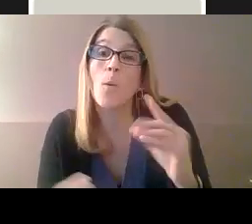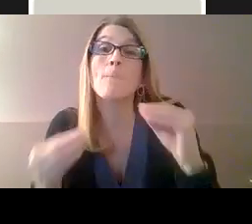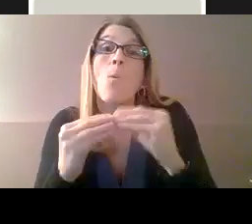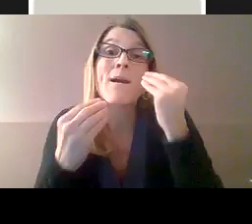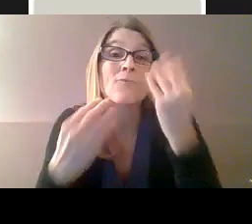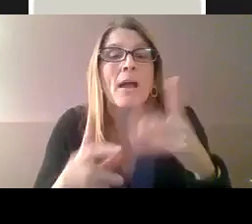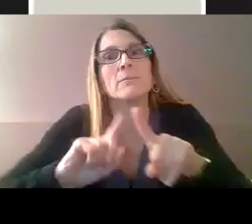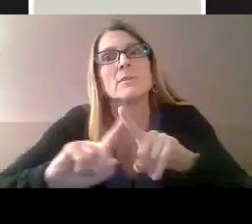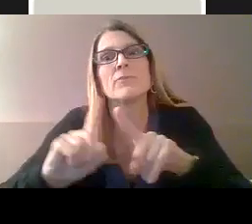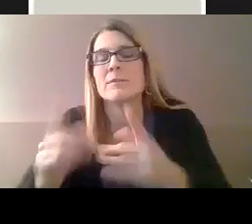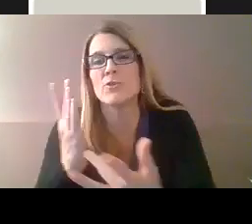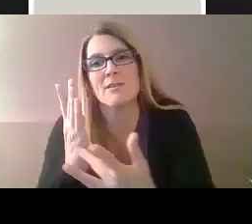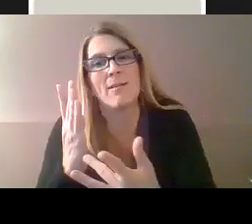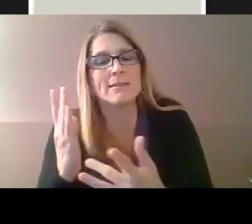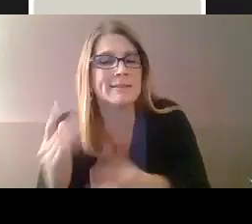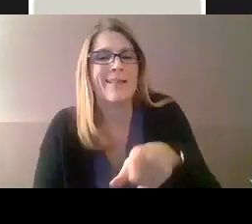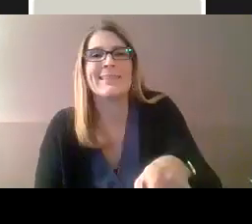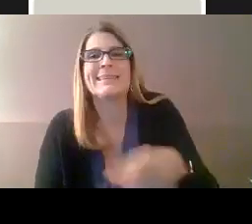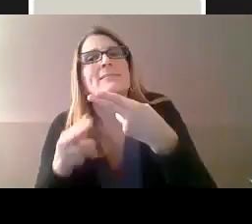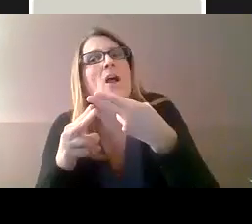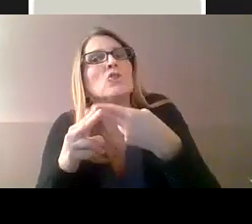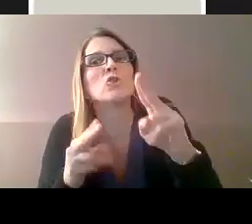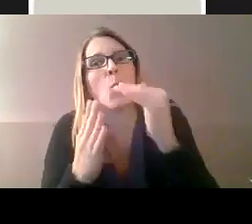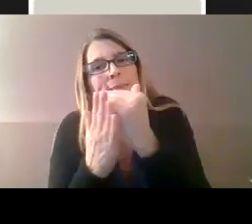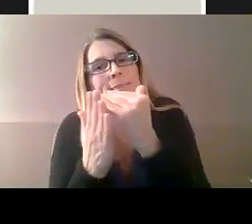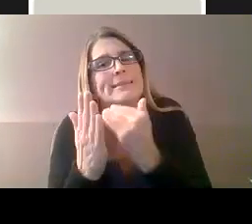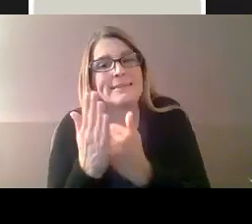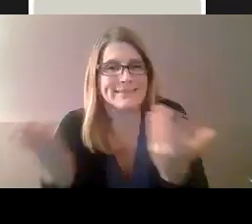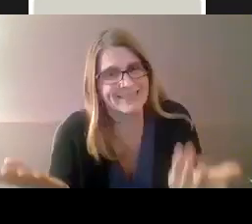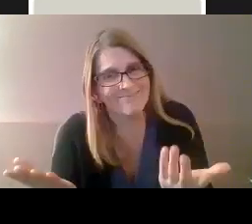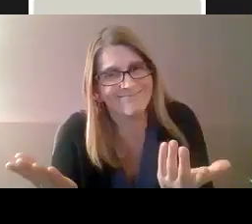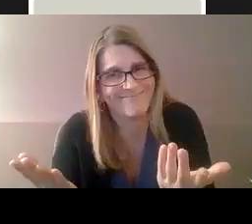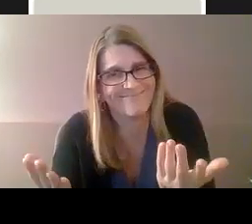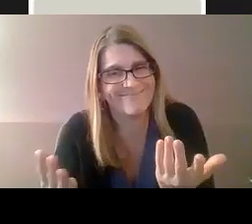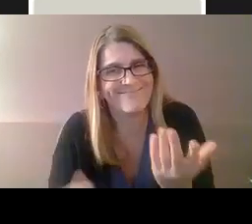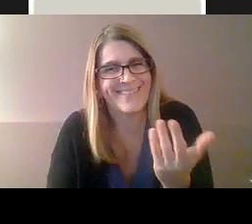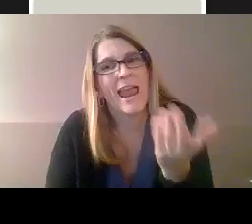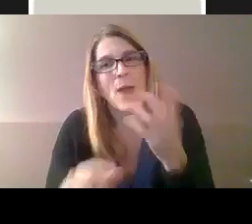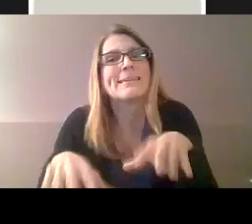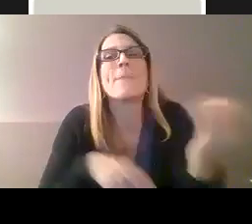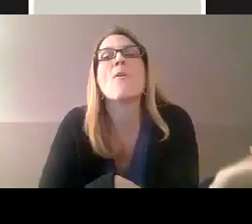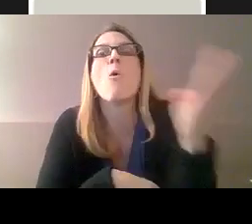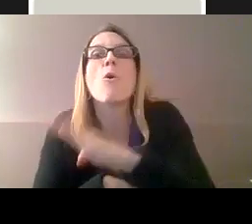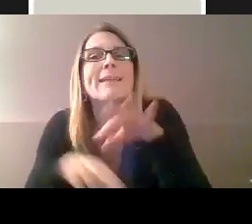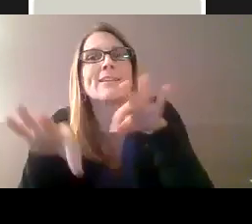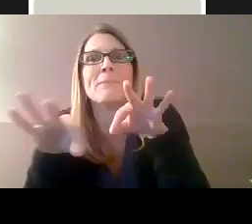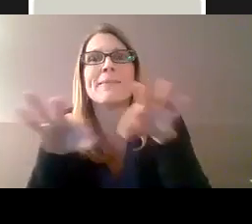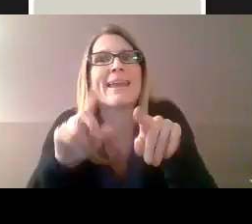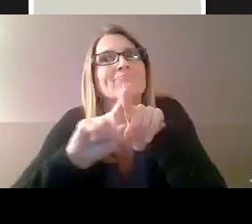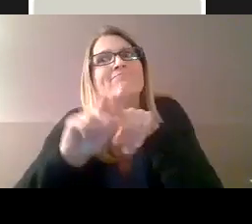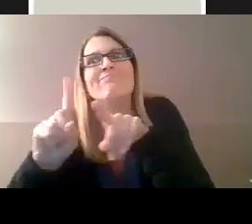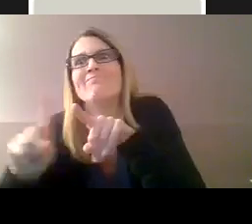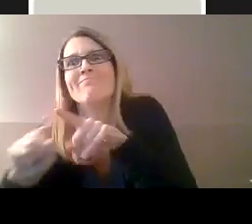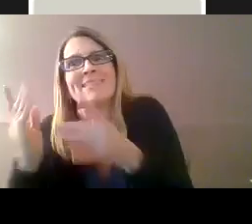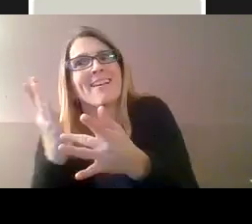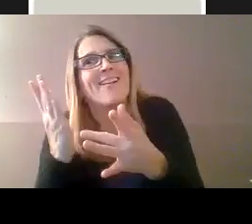And again, like I said, you can contact our office. We've got definitely a longer list of resources than are here on the slide